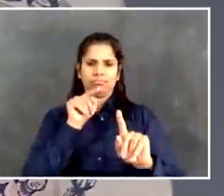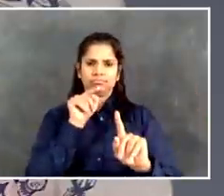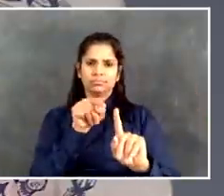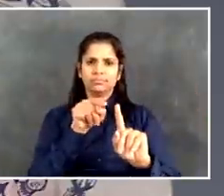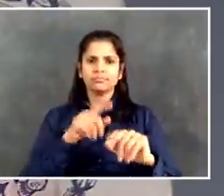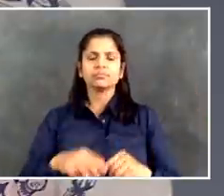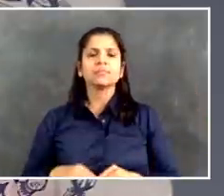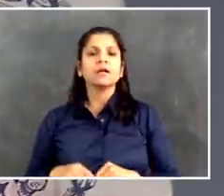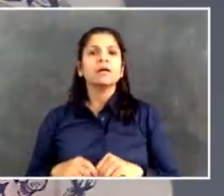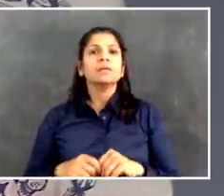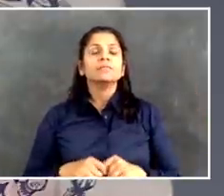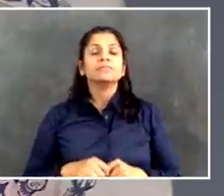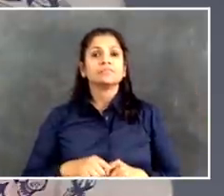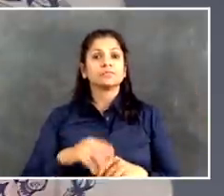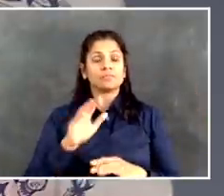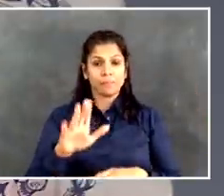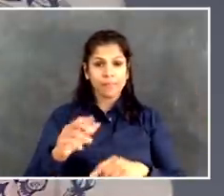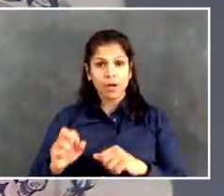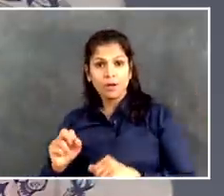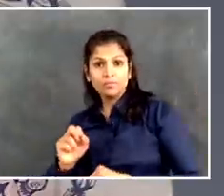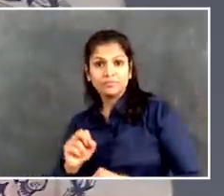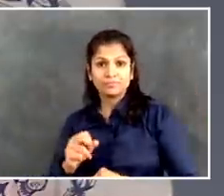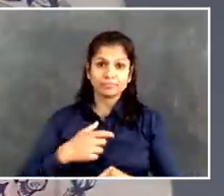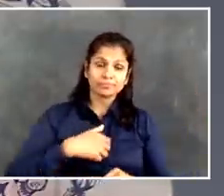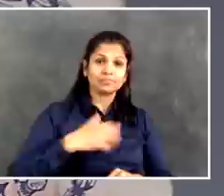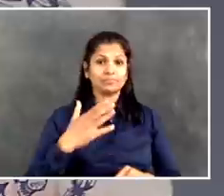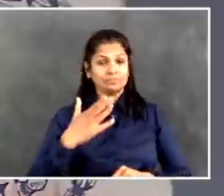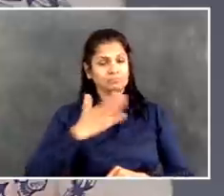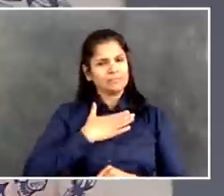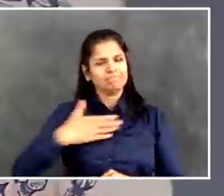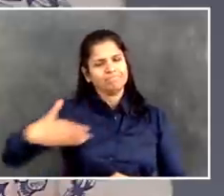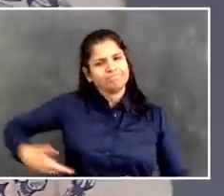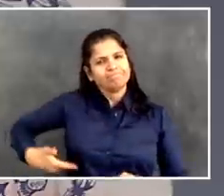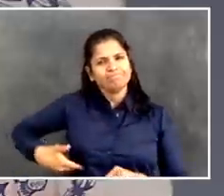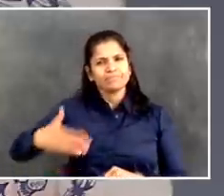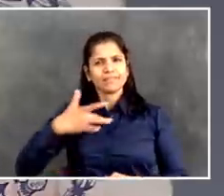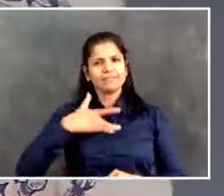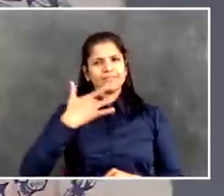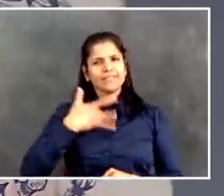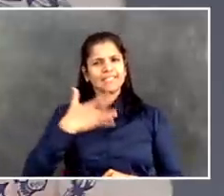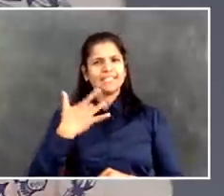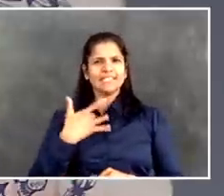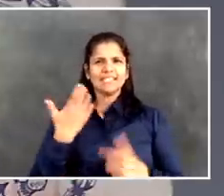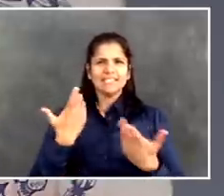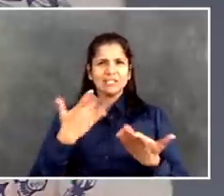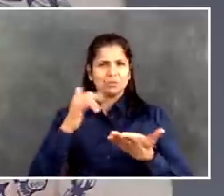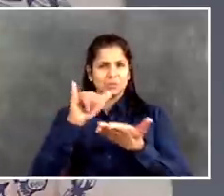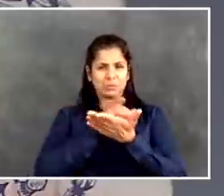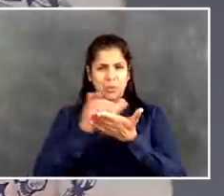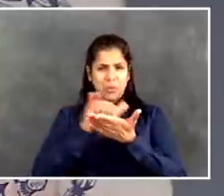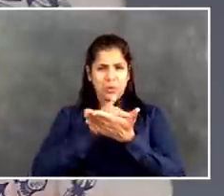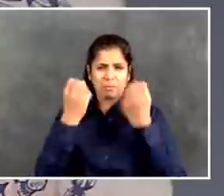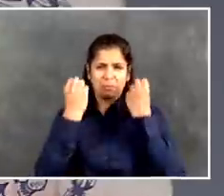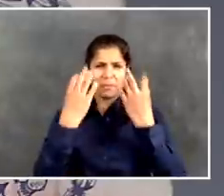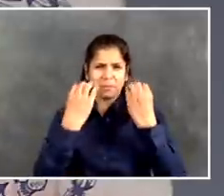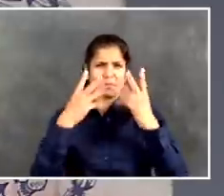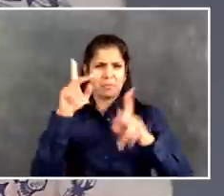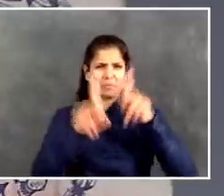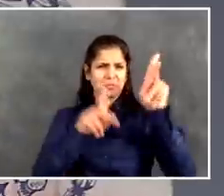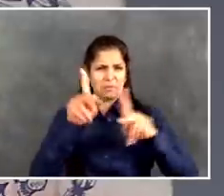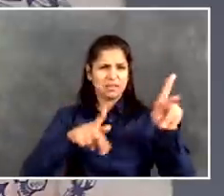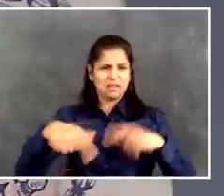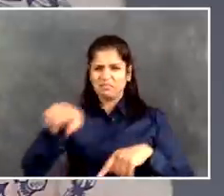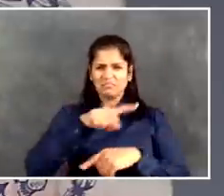the vast majority of New Yorkers are going to be thrown off by this